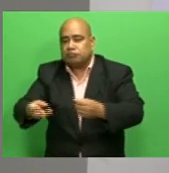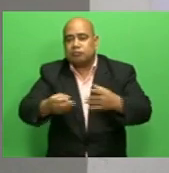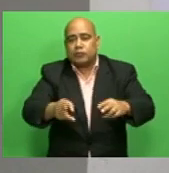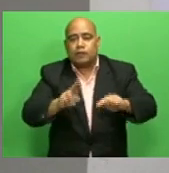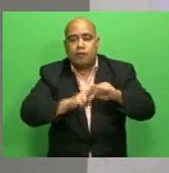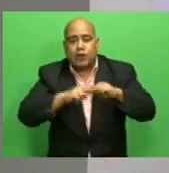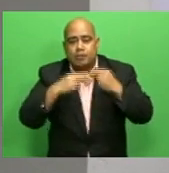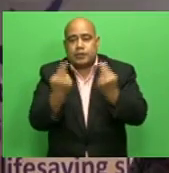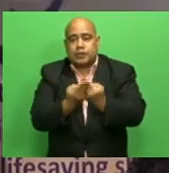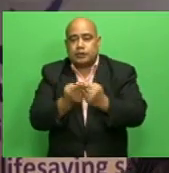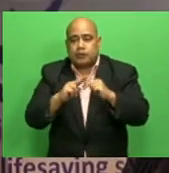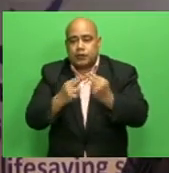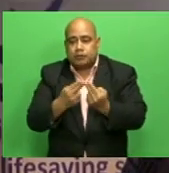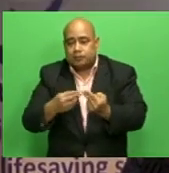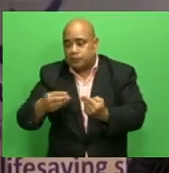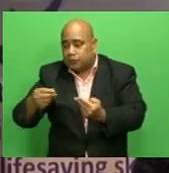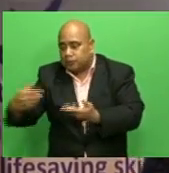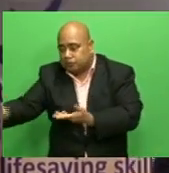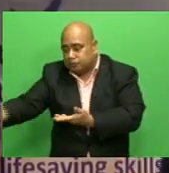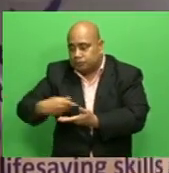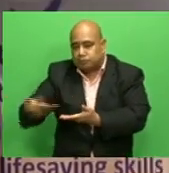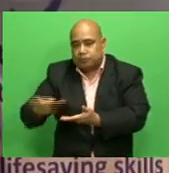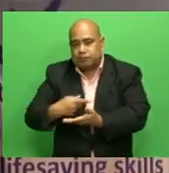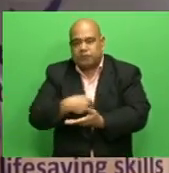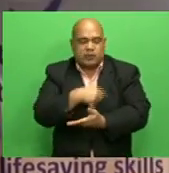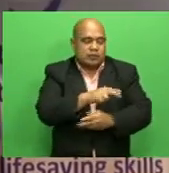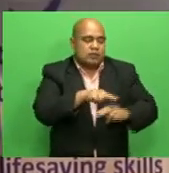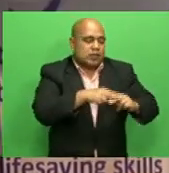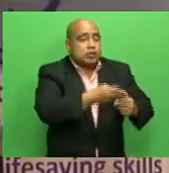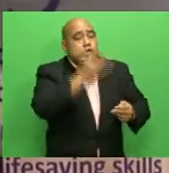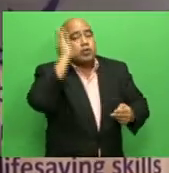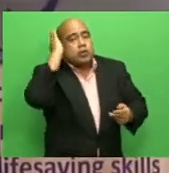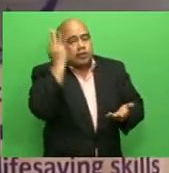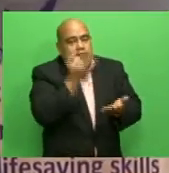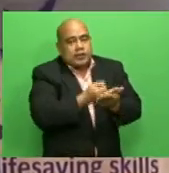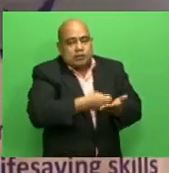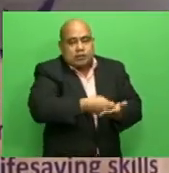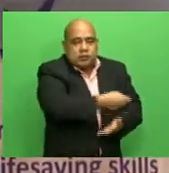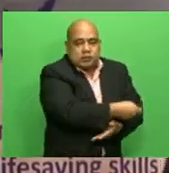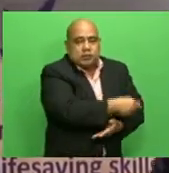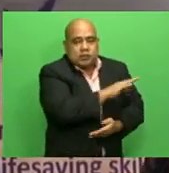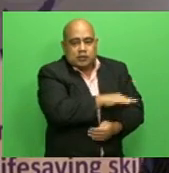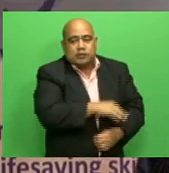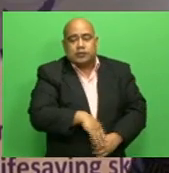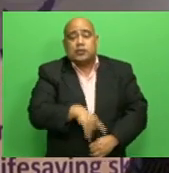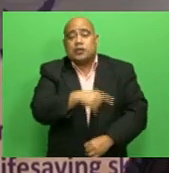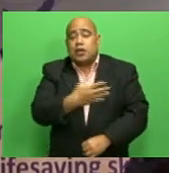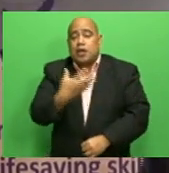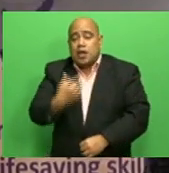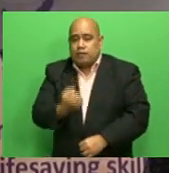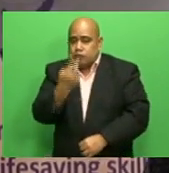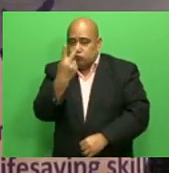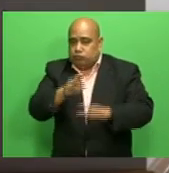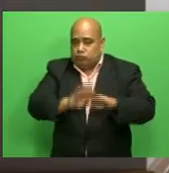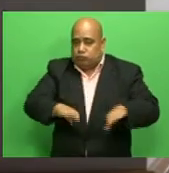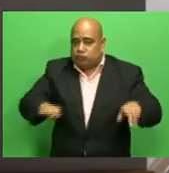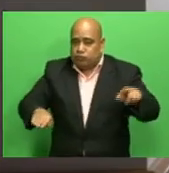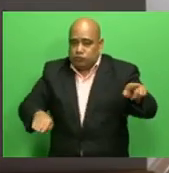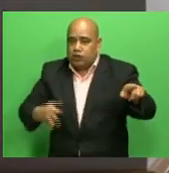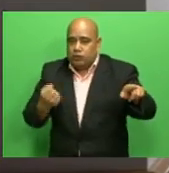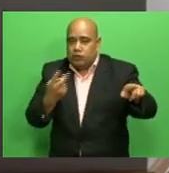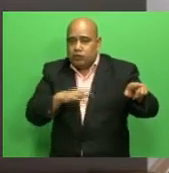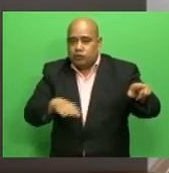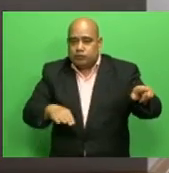school fees and things. The father of two says financial struggles continued as he moved from primary to secondary school.